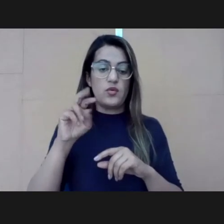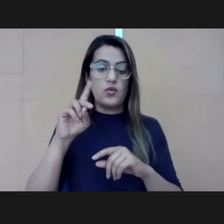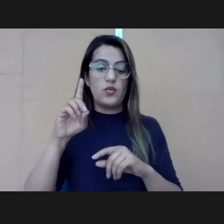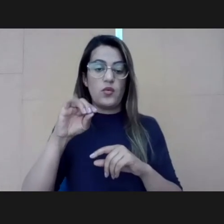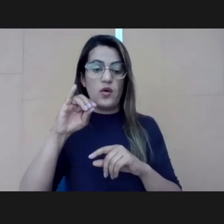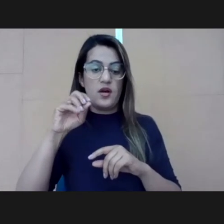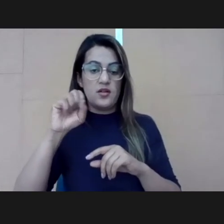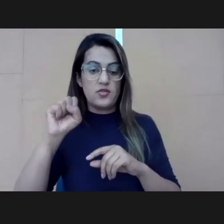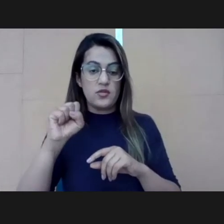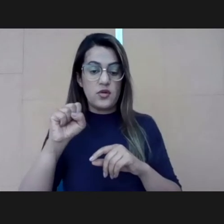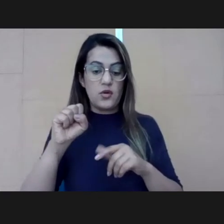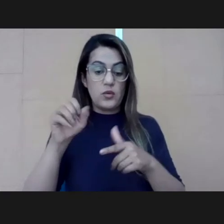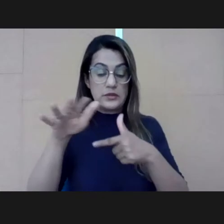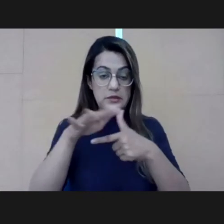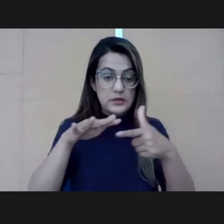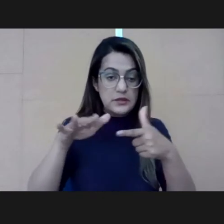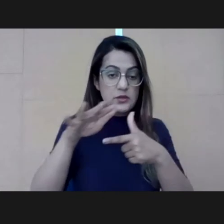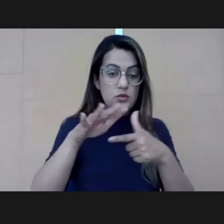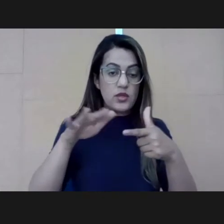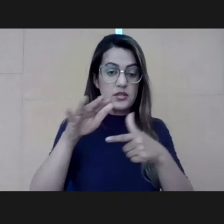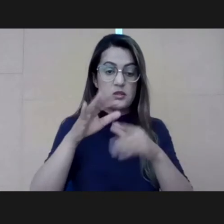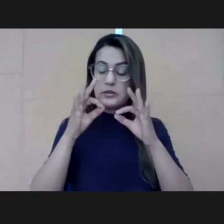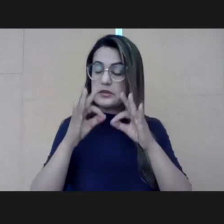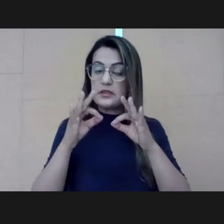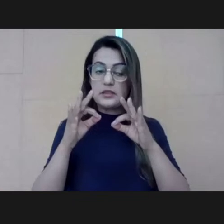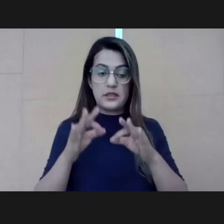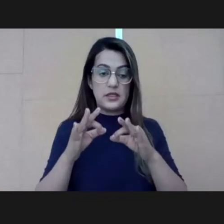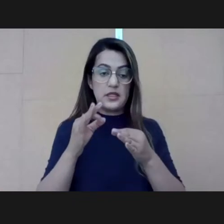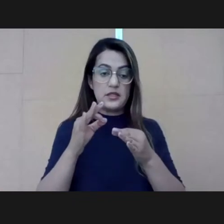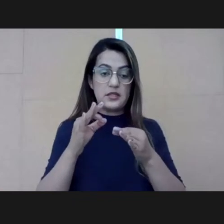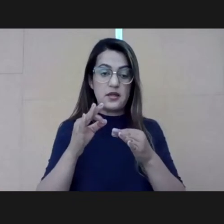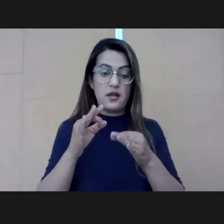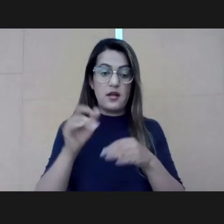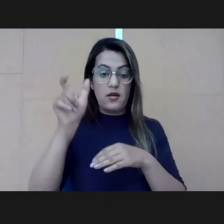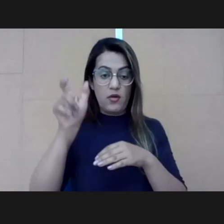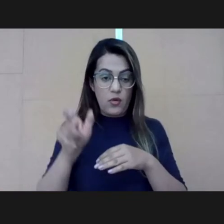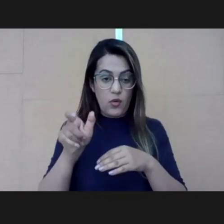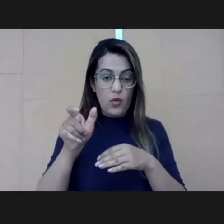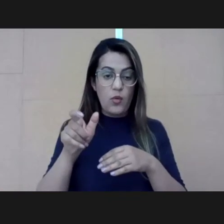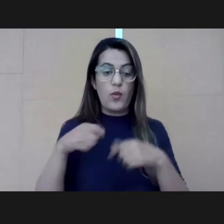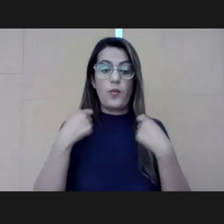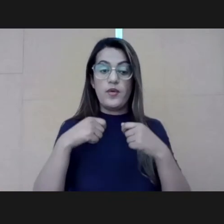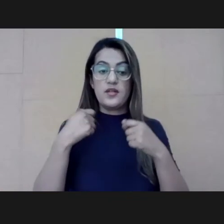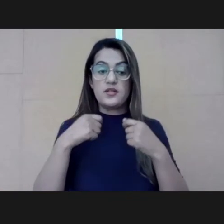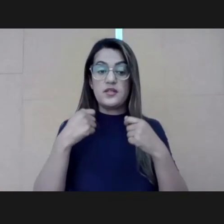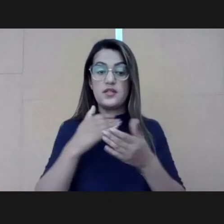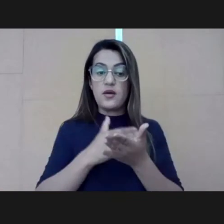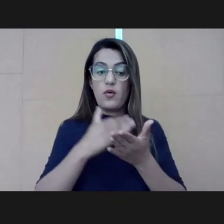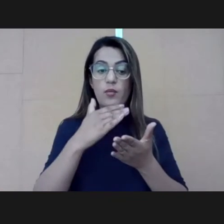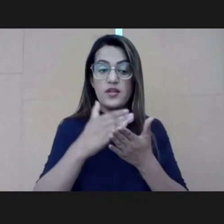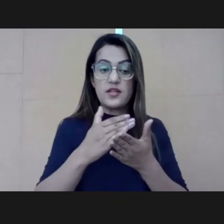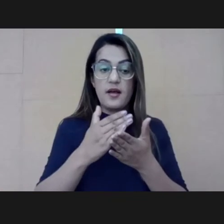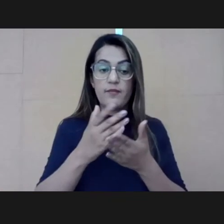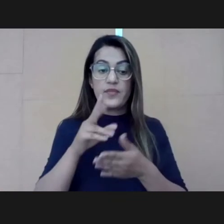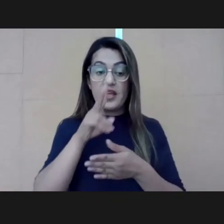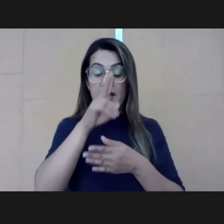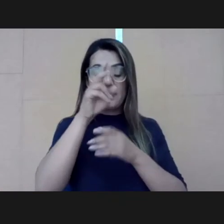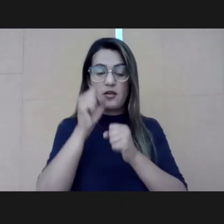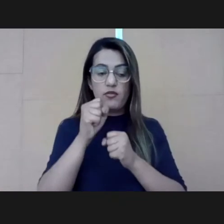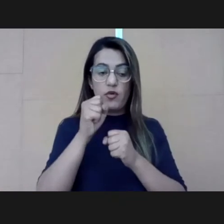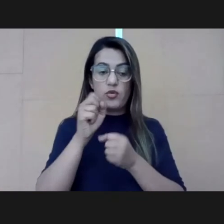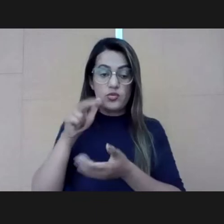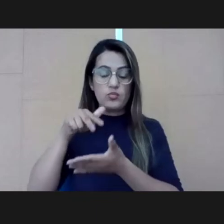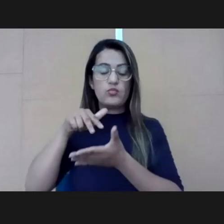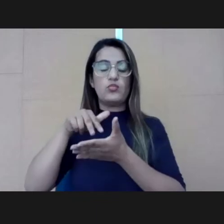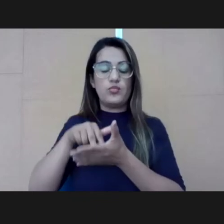step up and resist change. That's not a bug. That's a feature of the environment. But